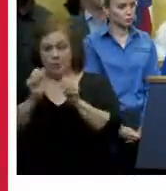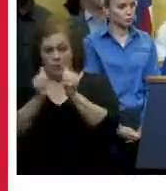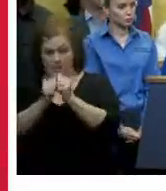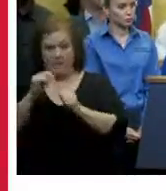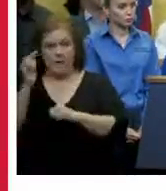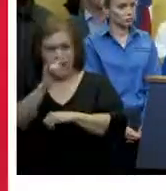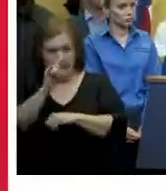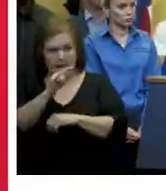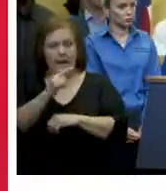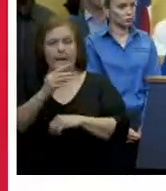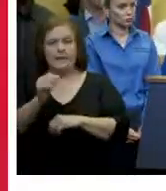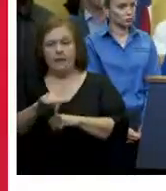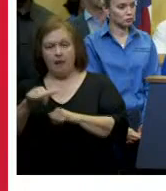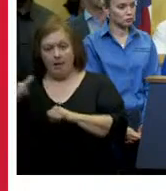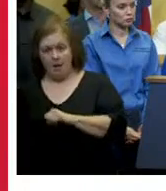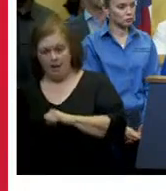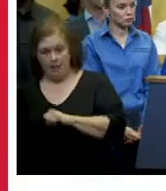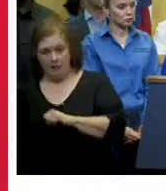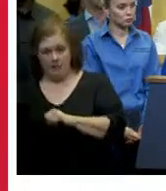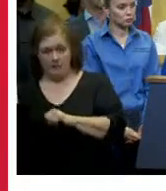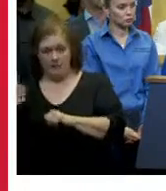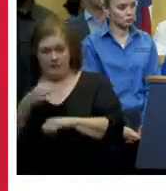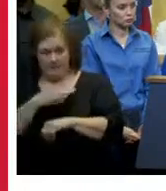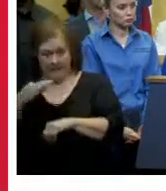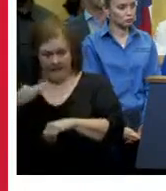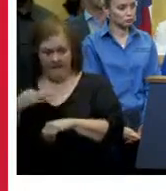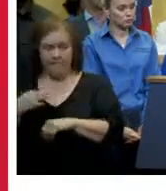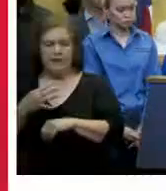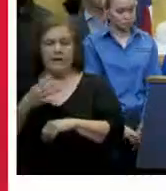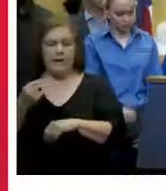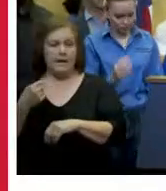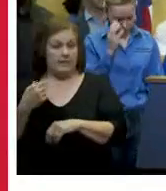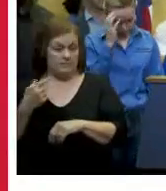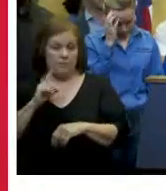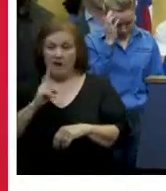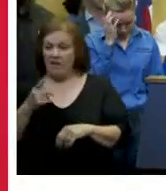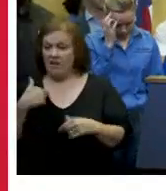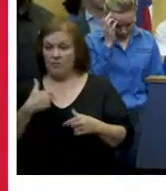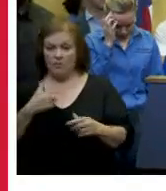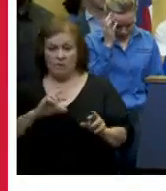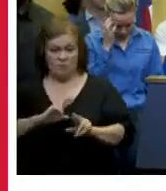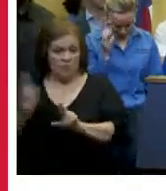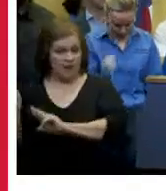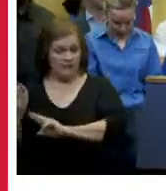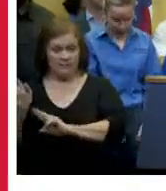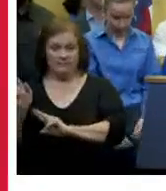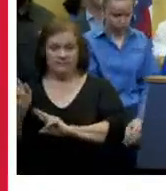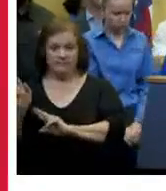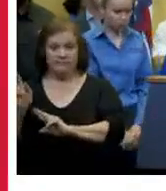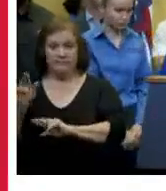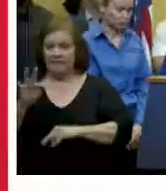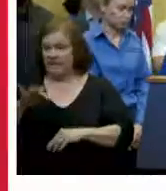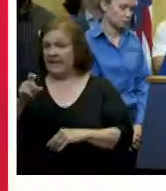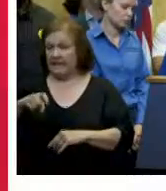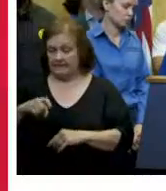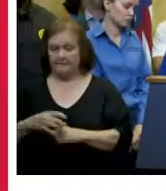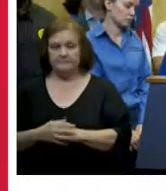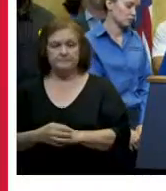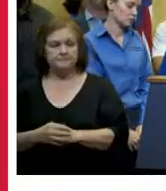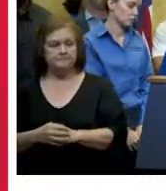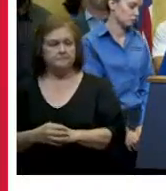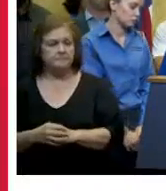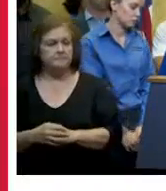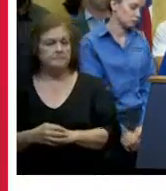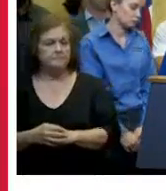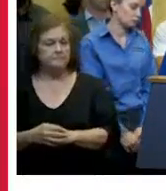airlines and our other tenants and we're staffed up and ready to respond as needed thank you thank you so much